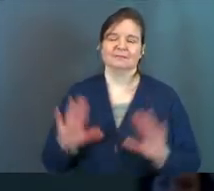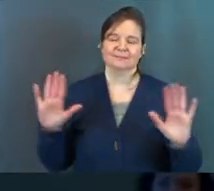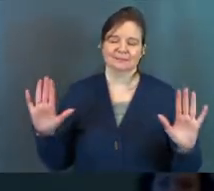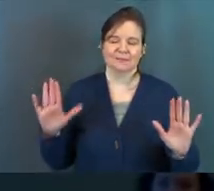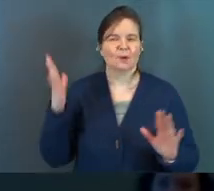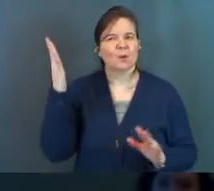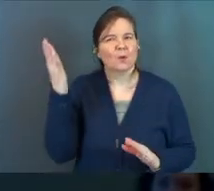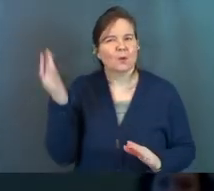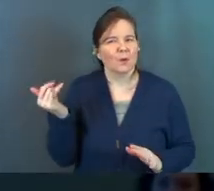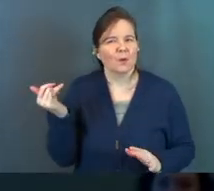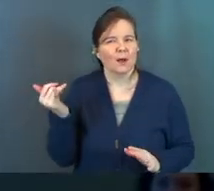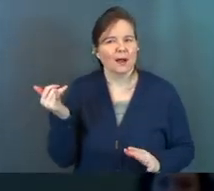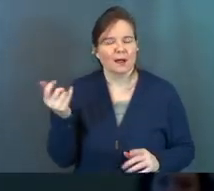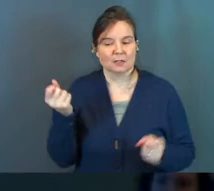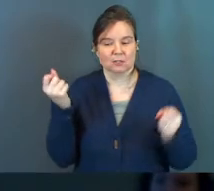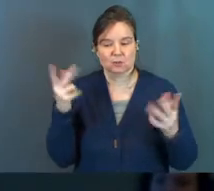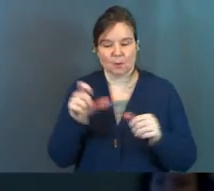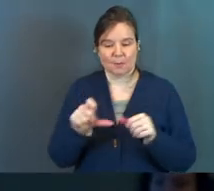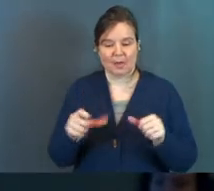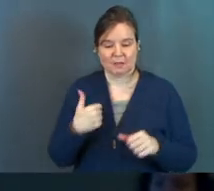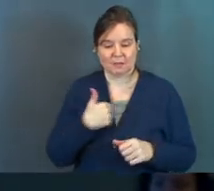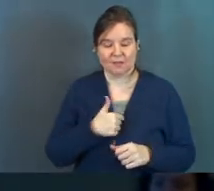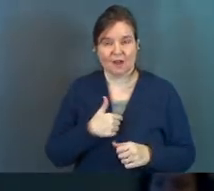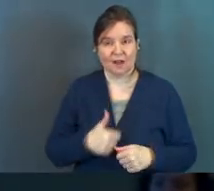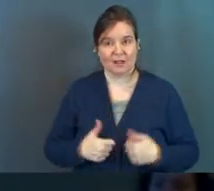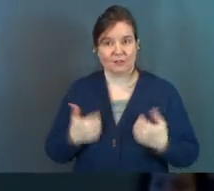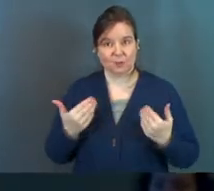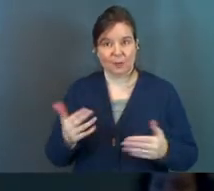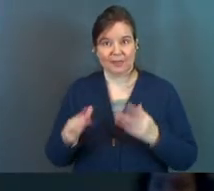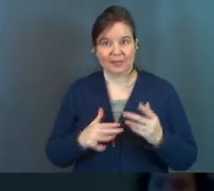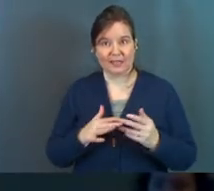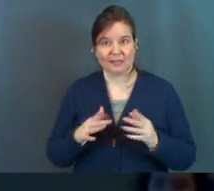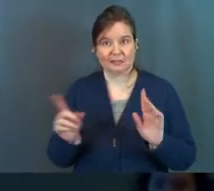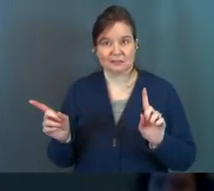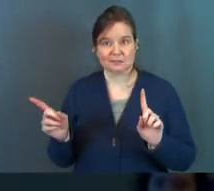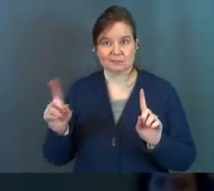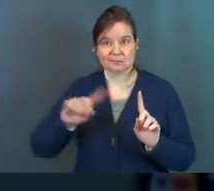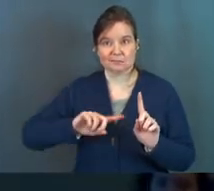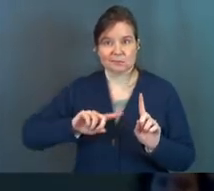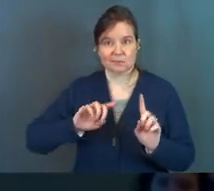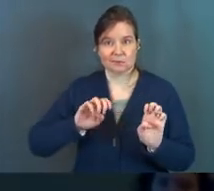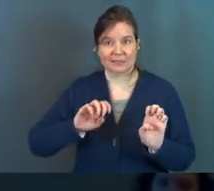So why in so many areas of our life do we let things go to E?